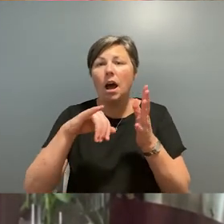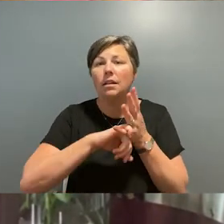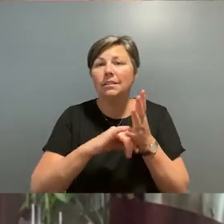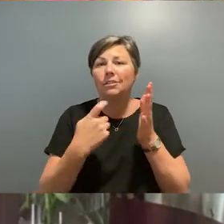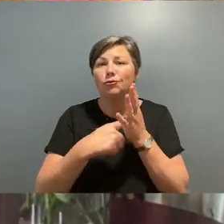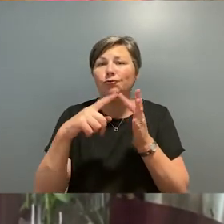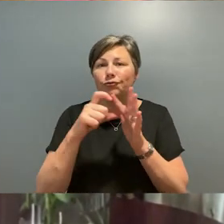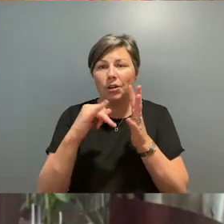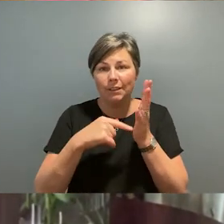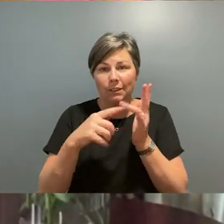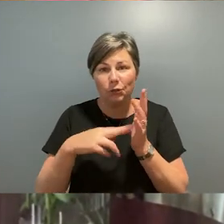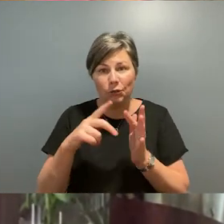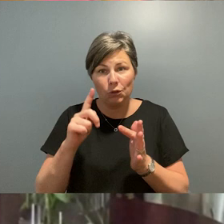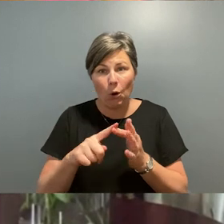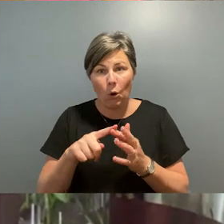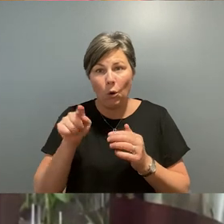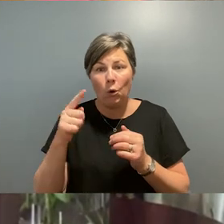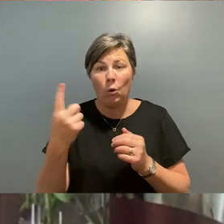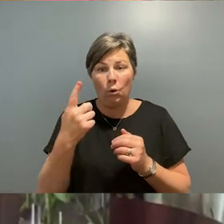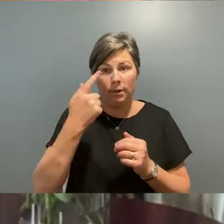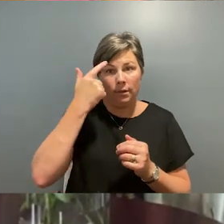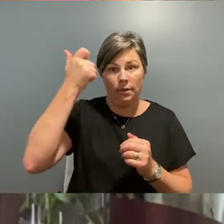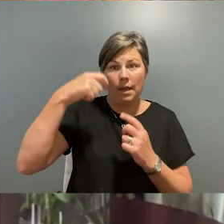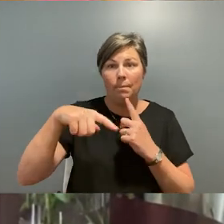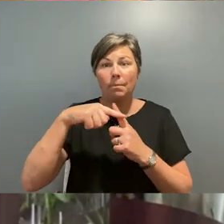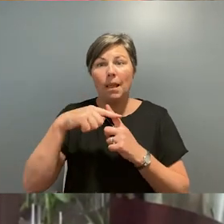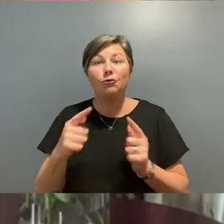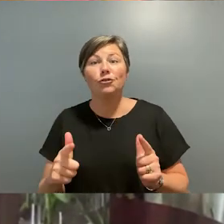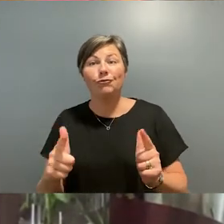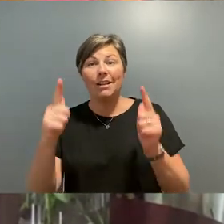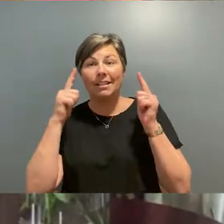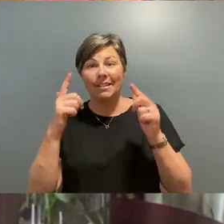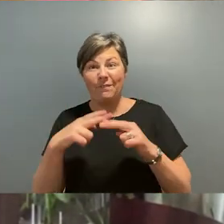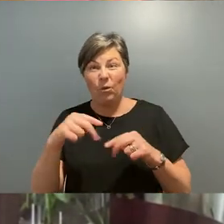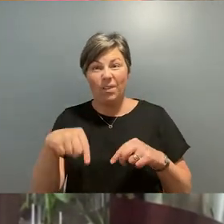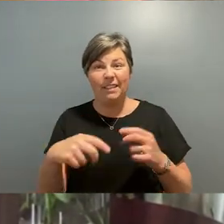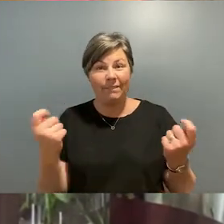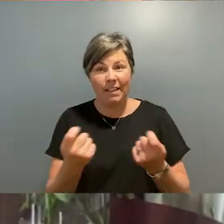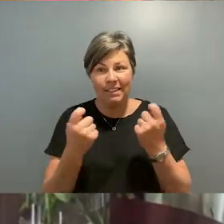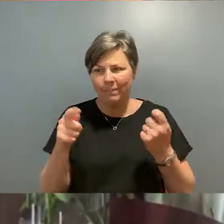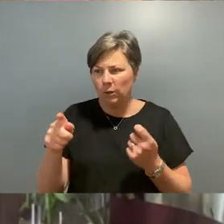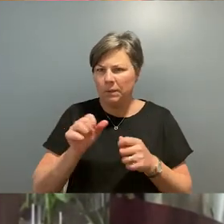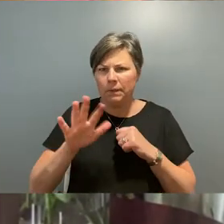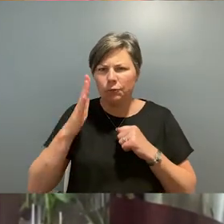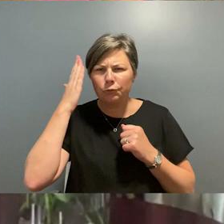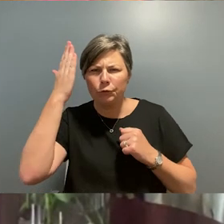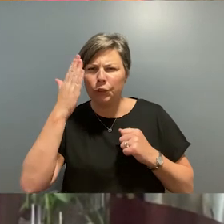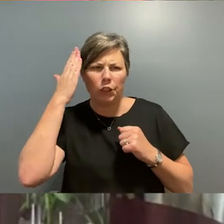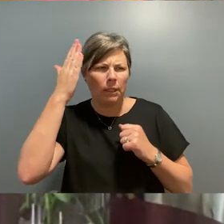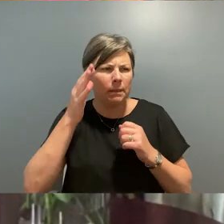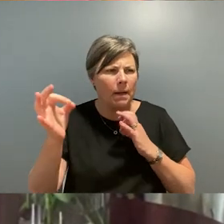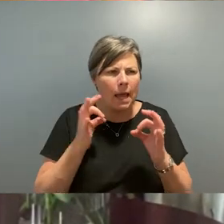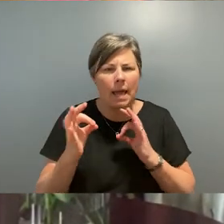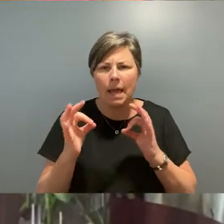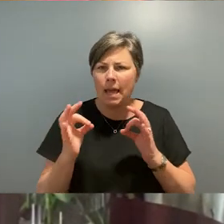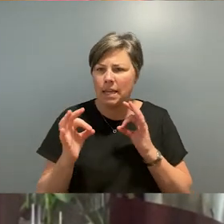founder and artistic director, both for his amazing vision, his tenacity and his superb